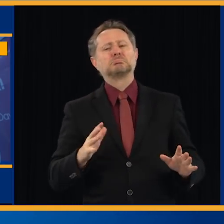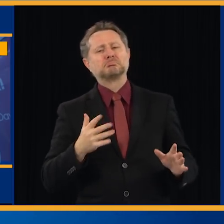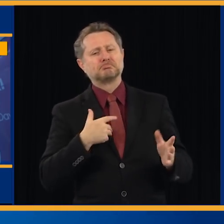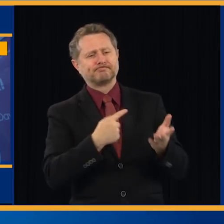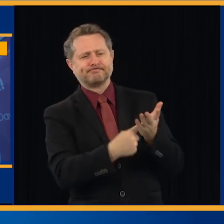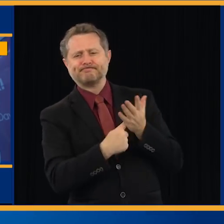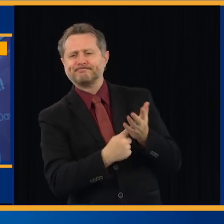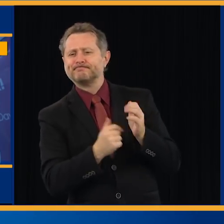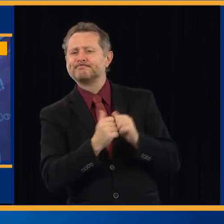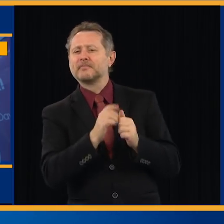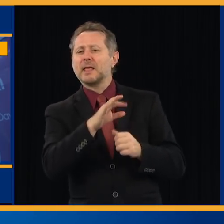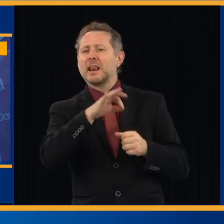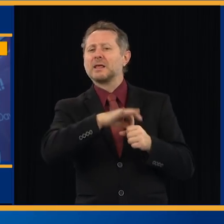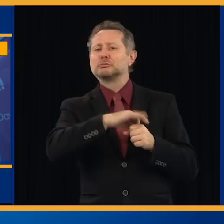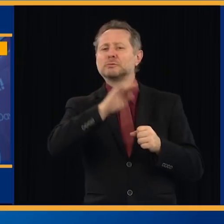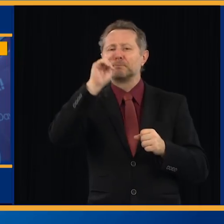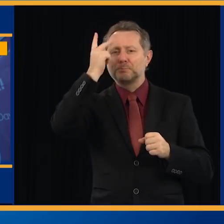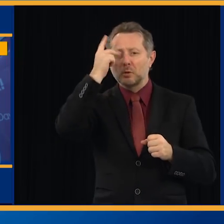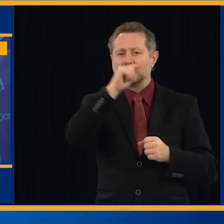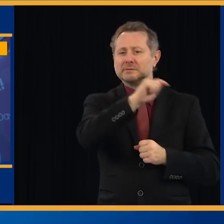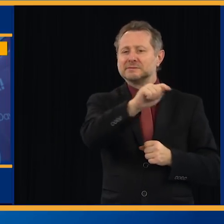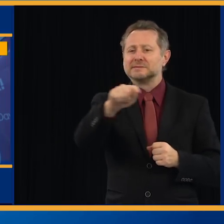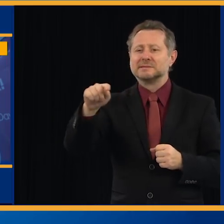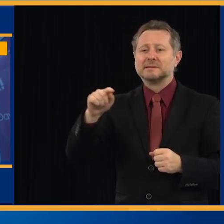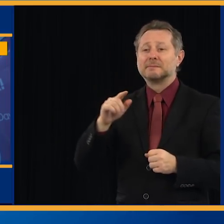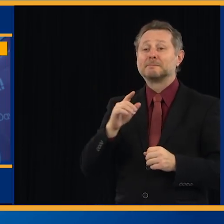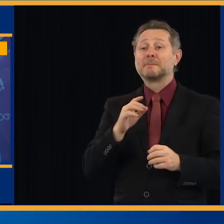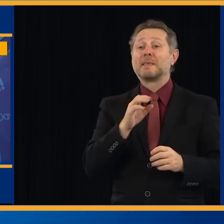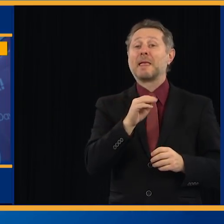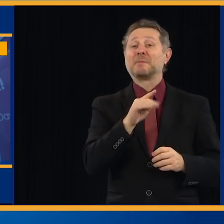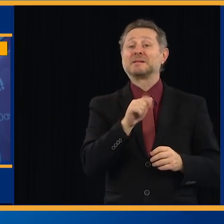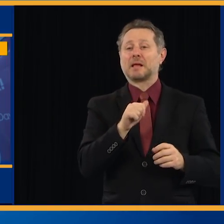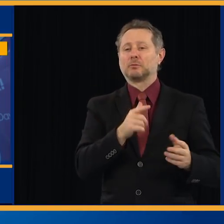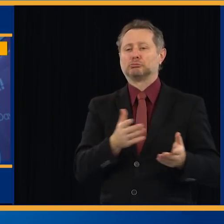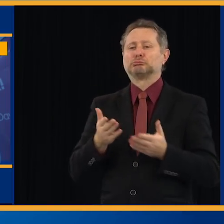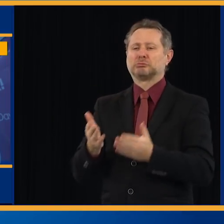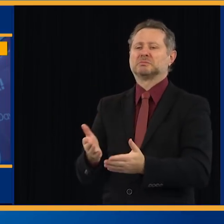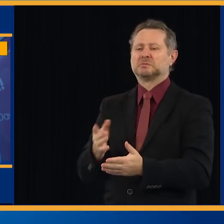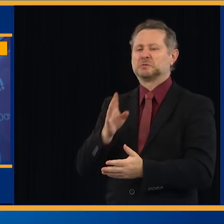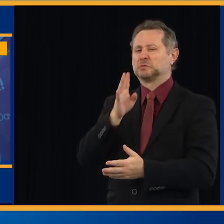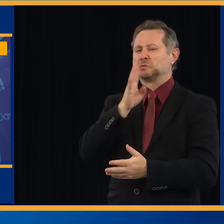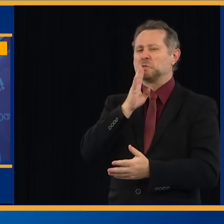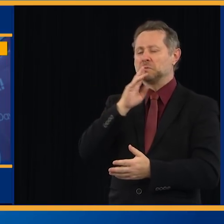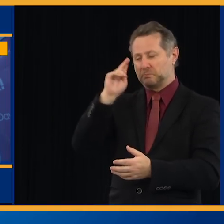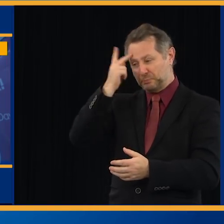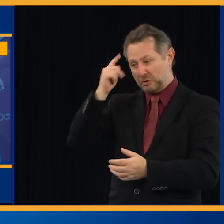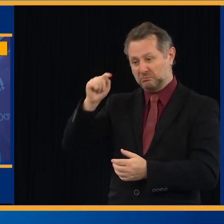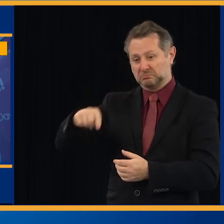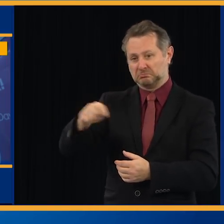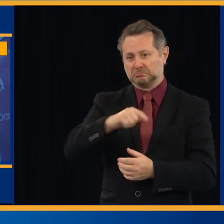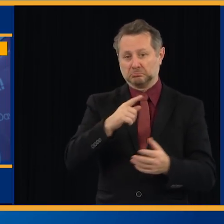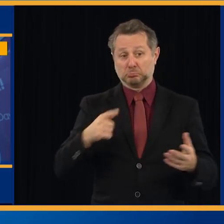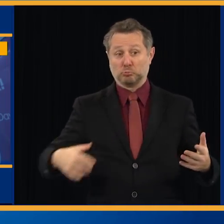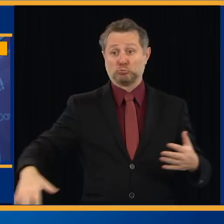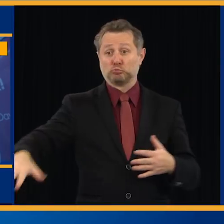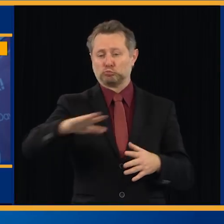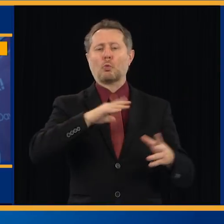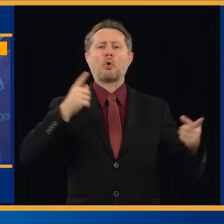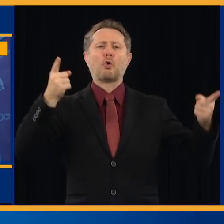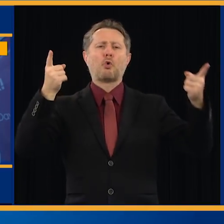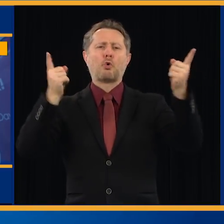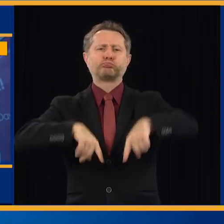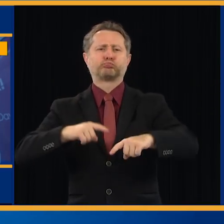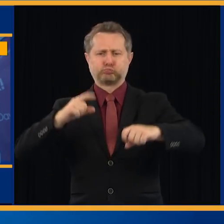on the MTA's recommendation, and we all agree to accept the plan on the Essential